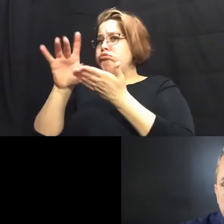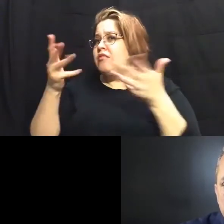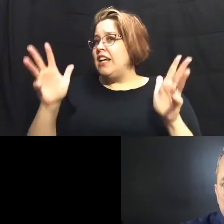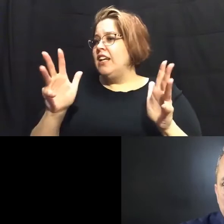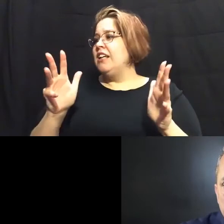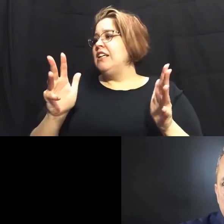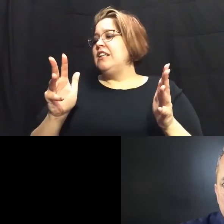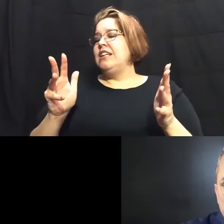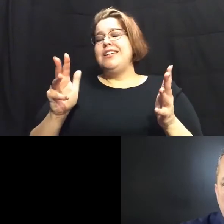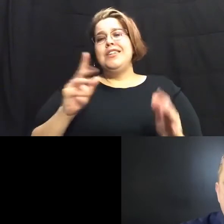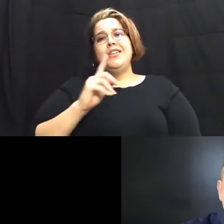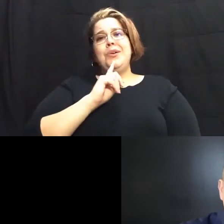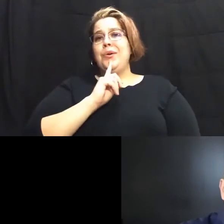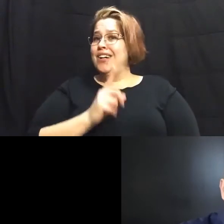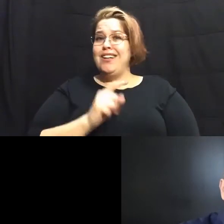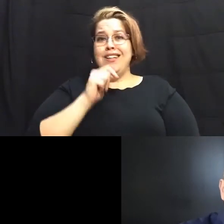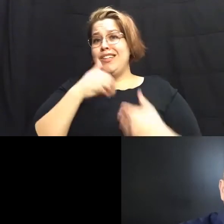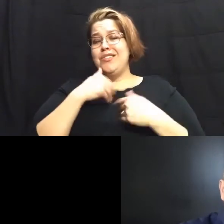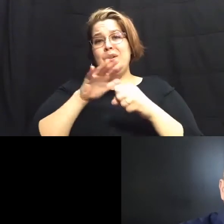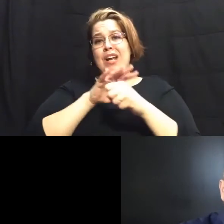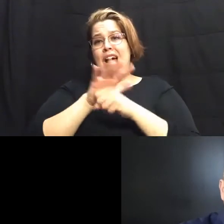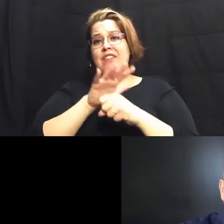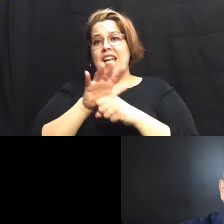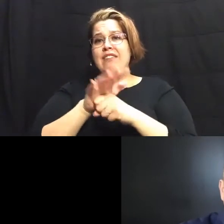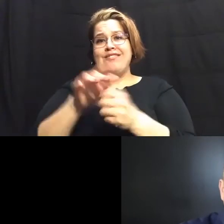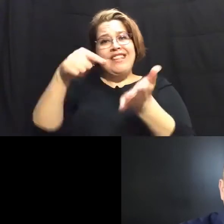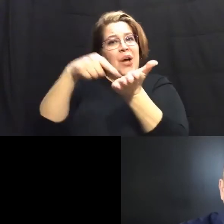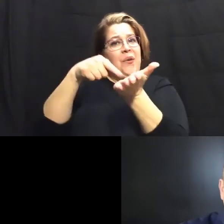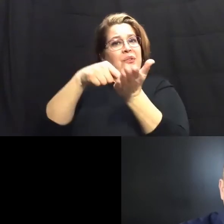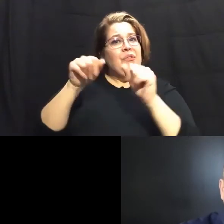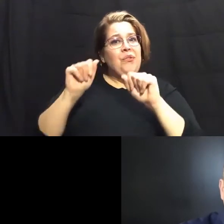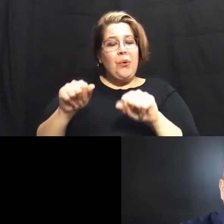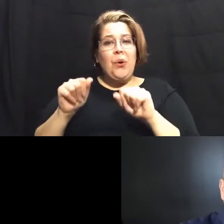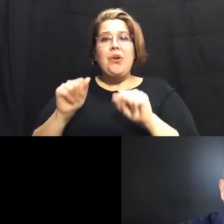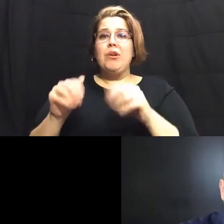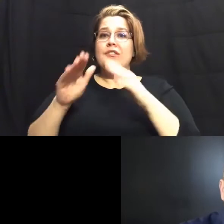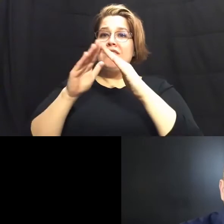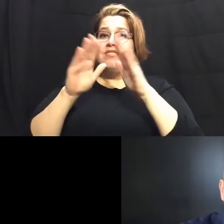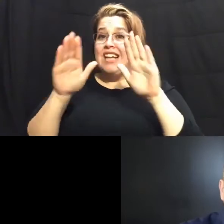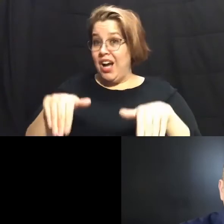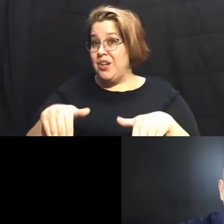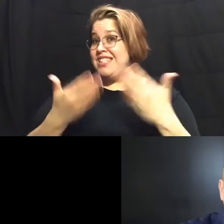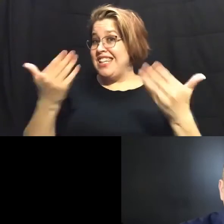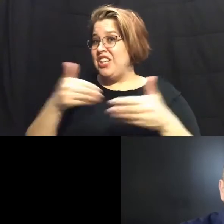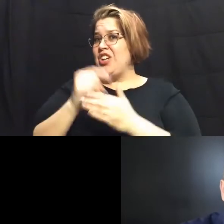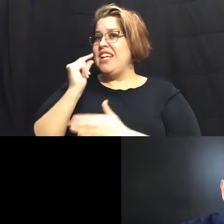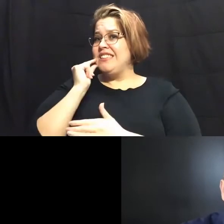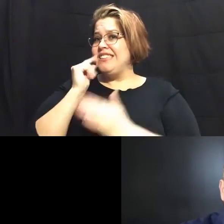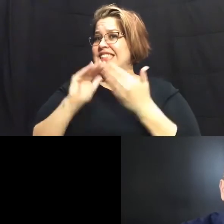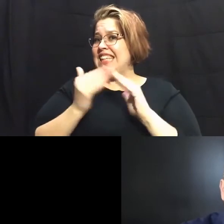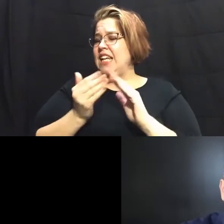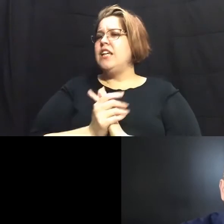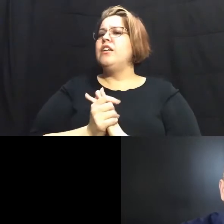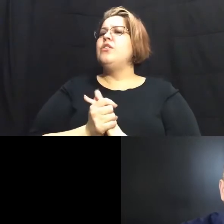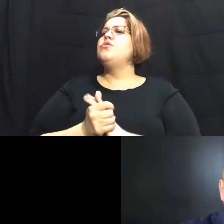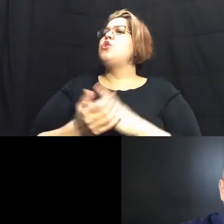really don't have enough public affordable um housing in the city so what